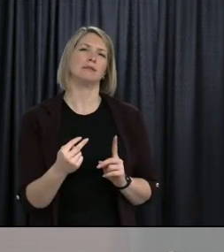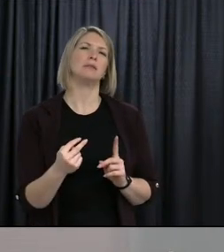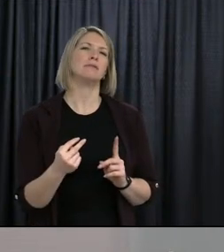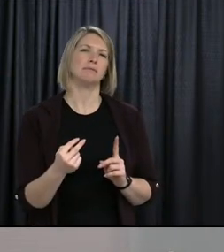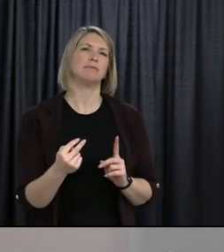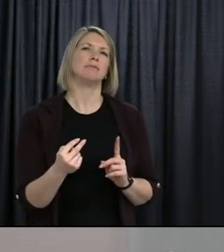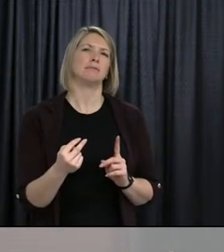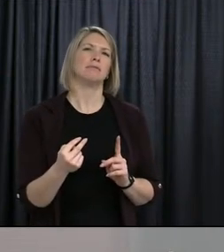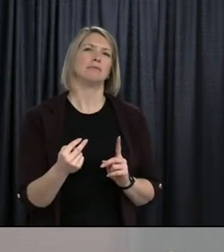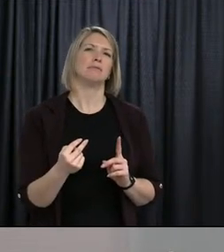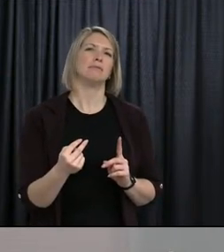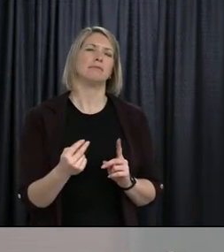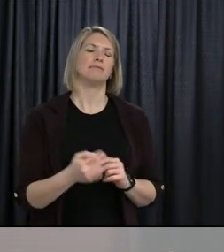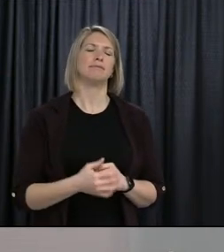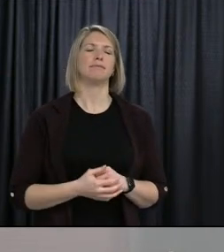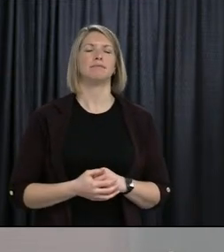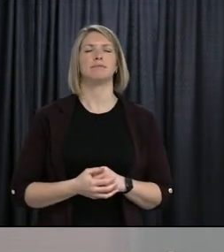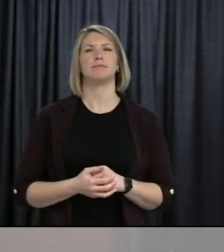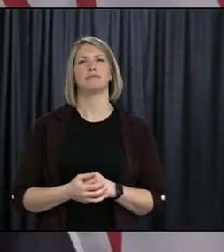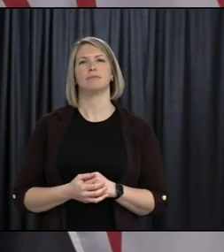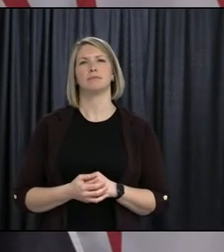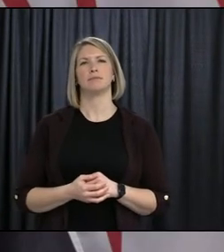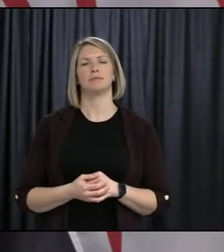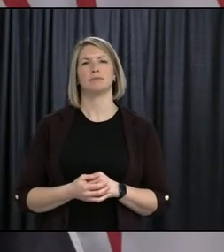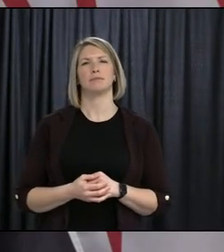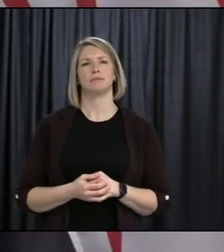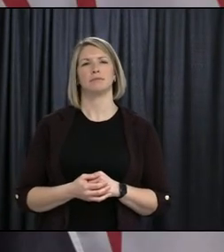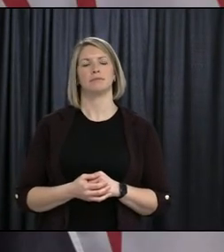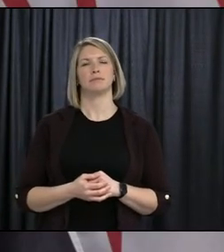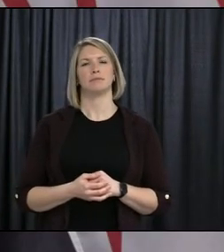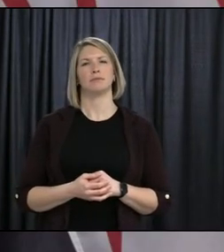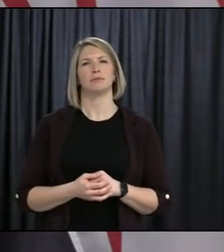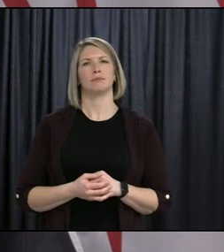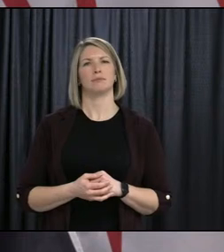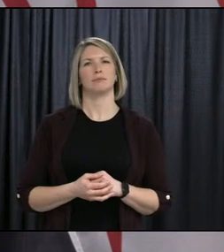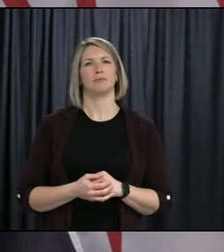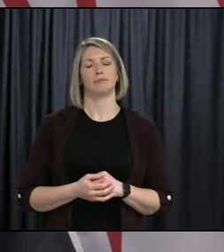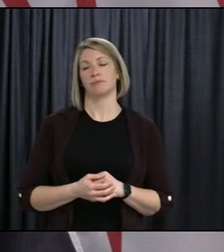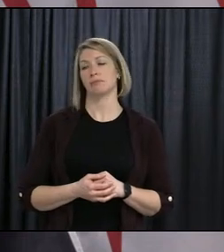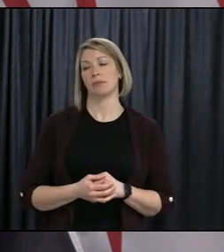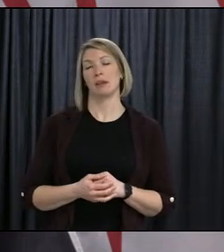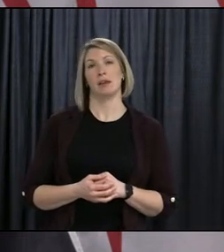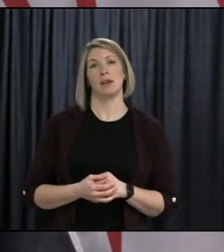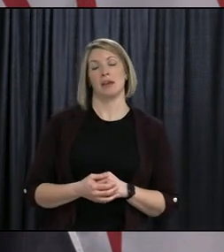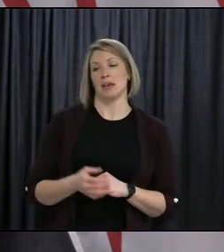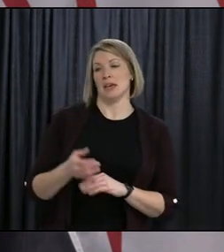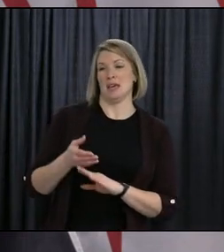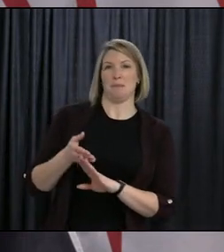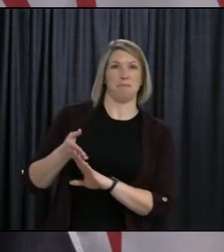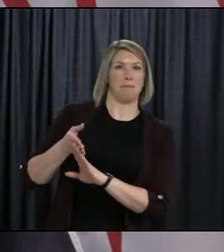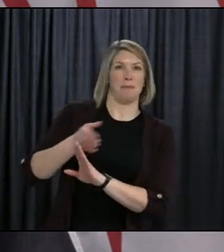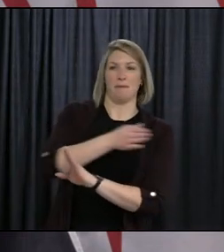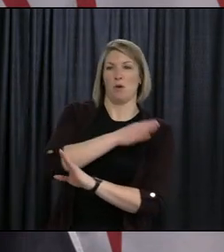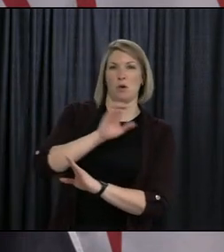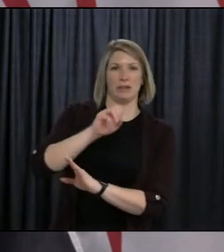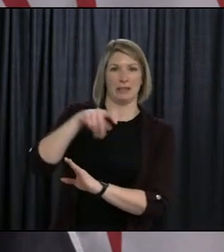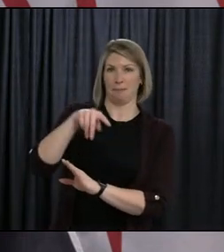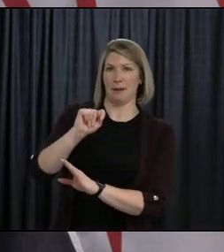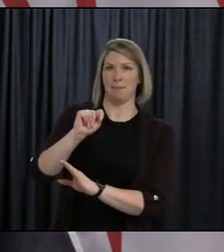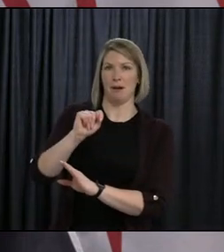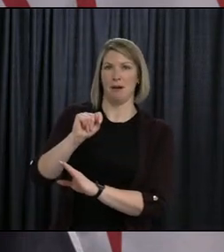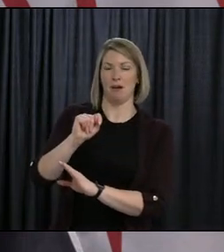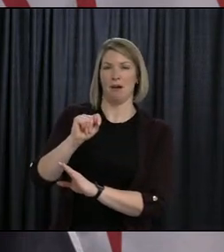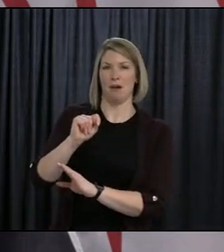are not ready for this? So before the year started, we did a number of health and safety